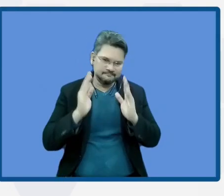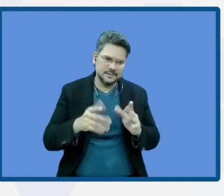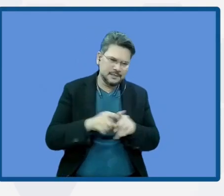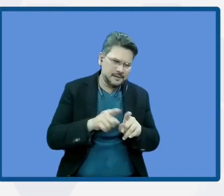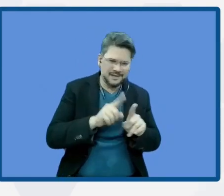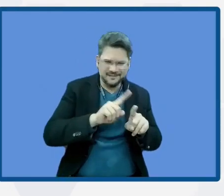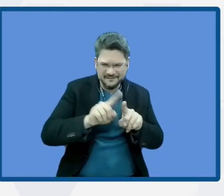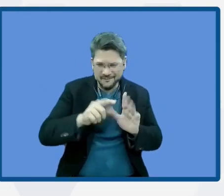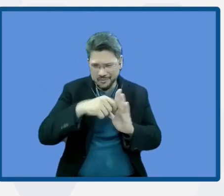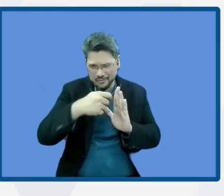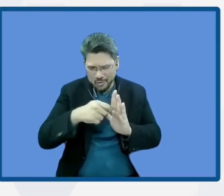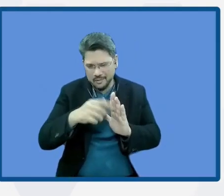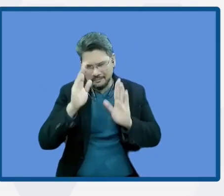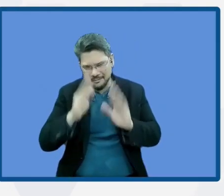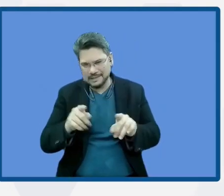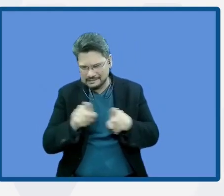perspective.